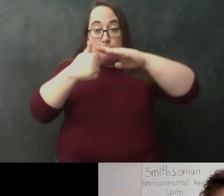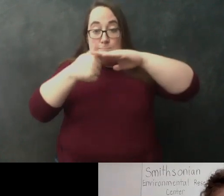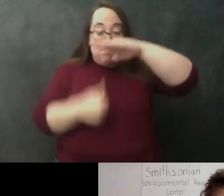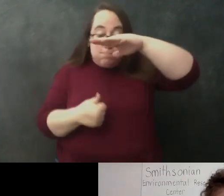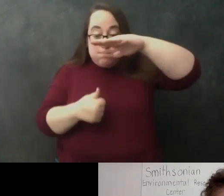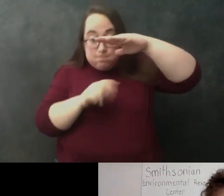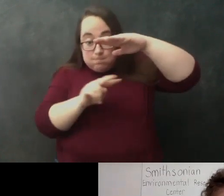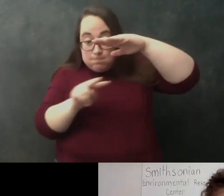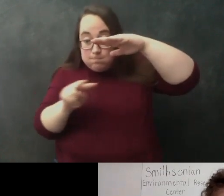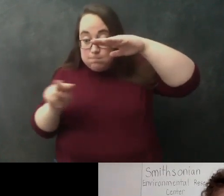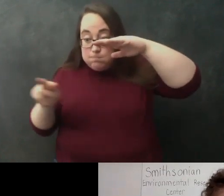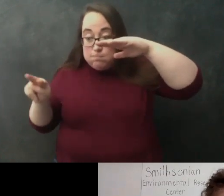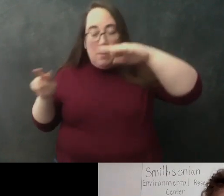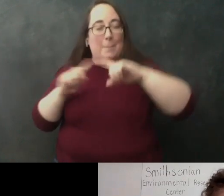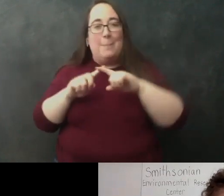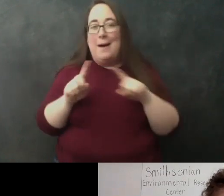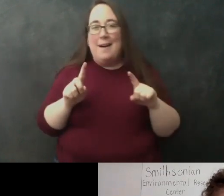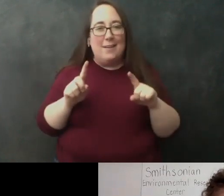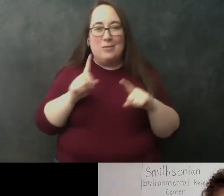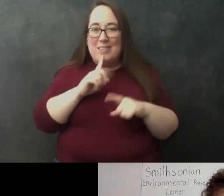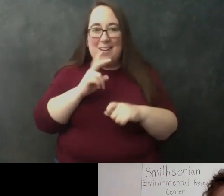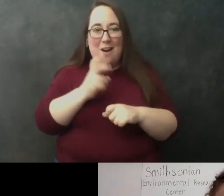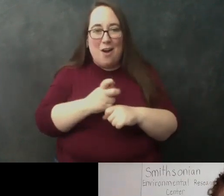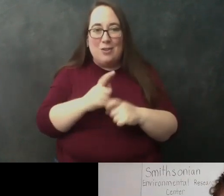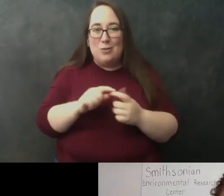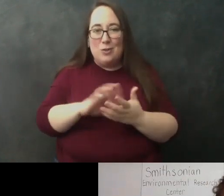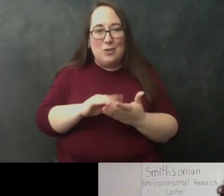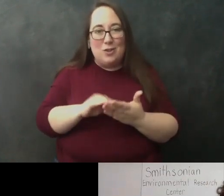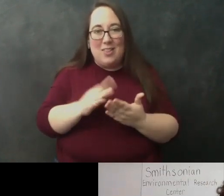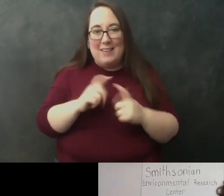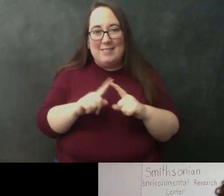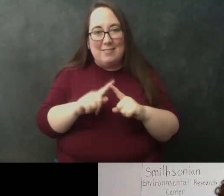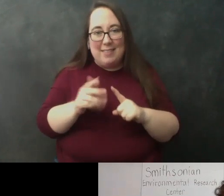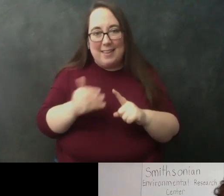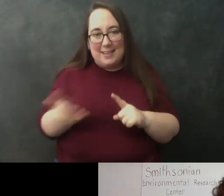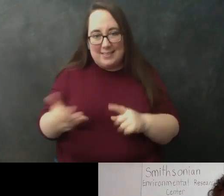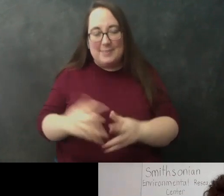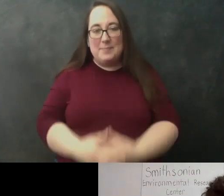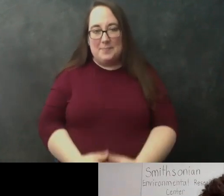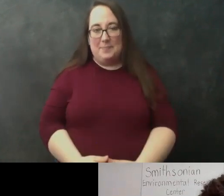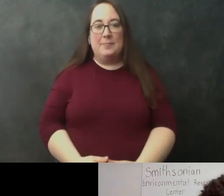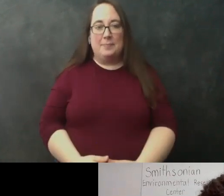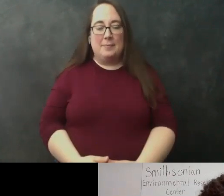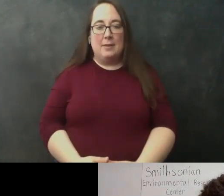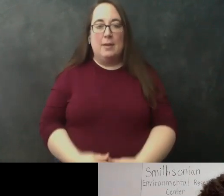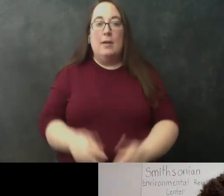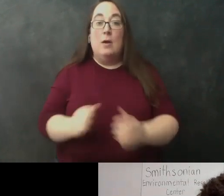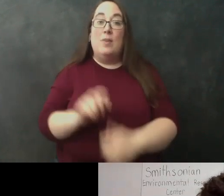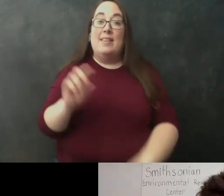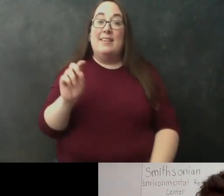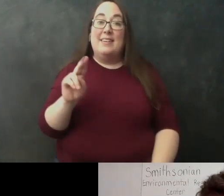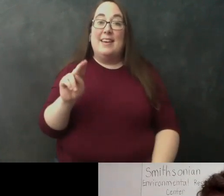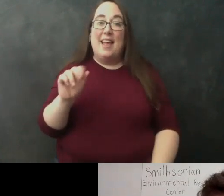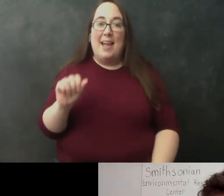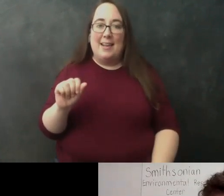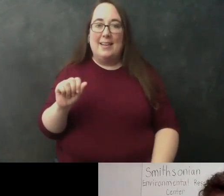um but in doing that it's really hard to be able to learn lots of different things about them and so with dna we can use their dna